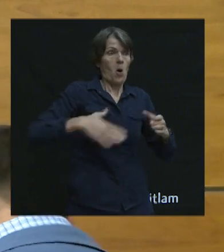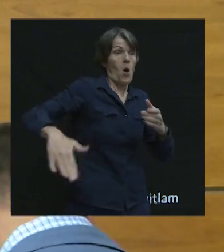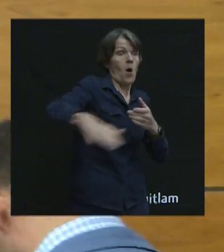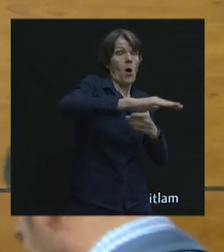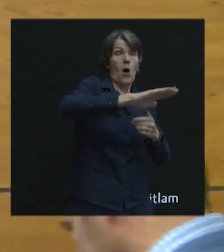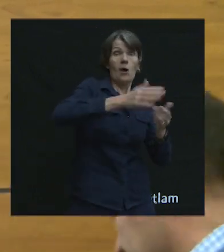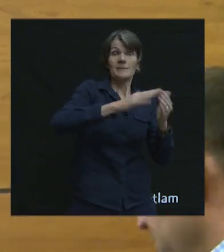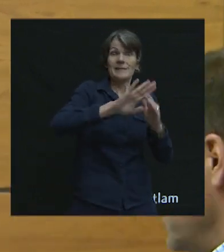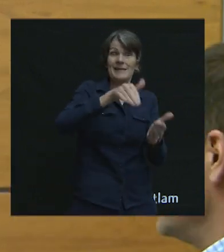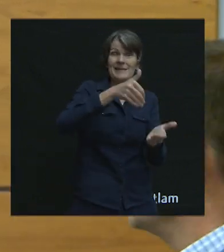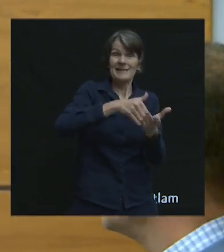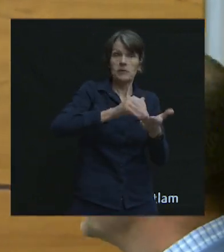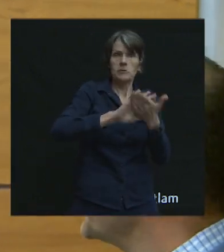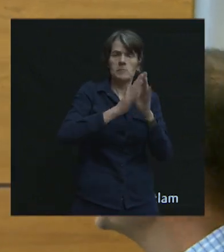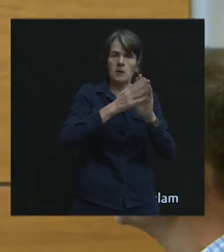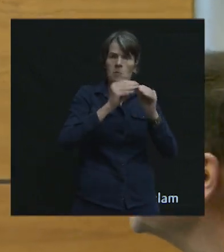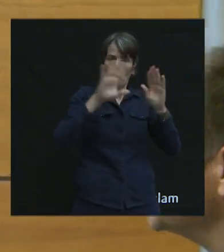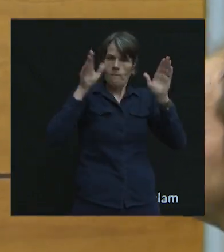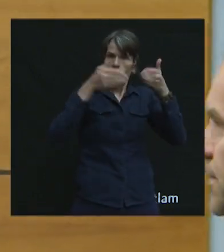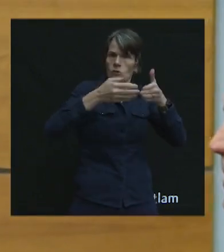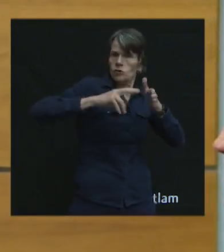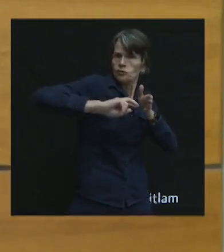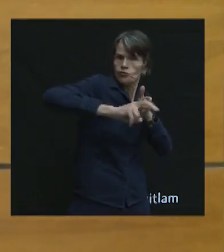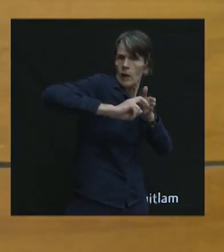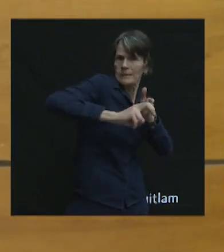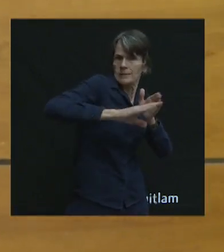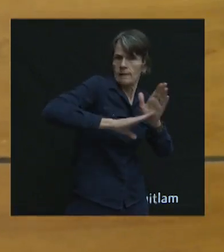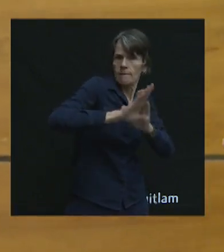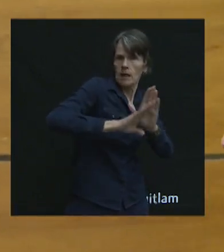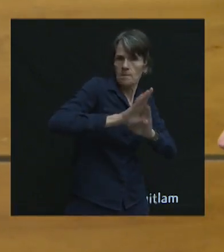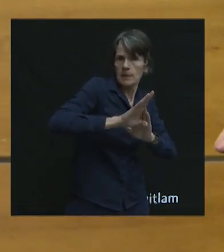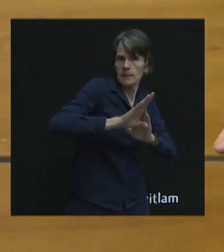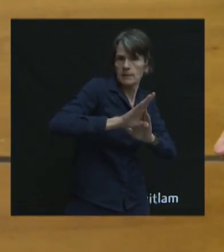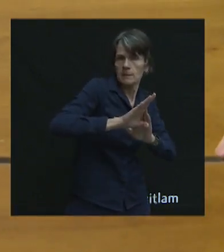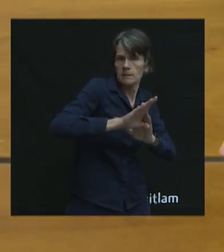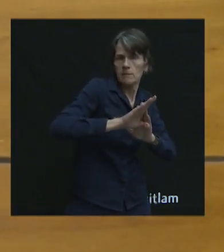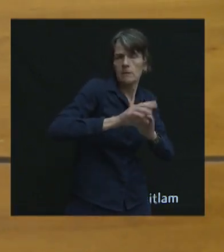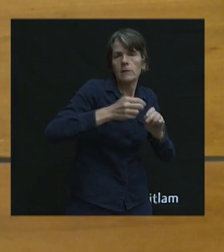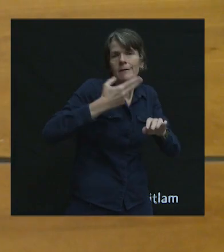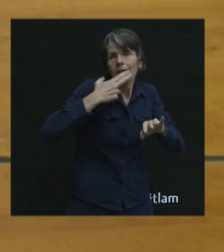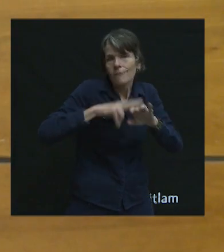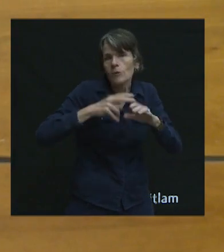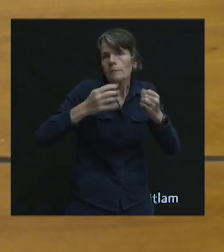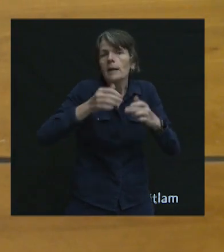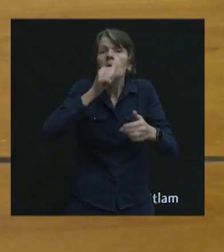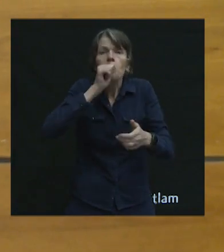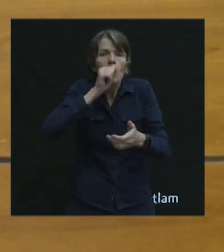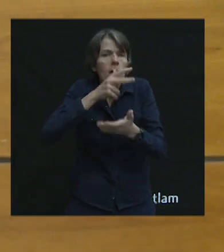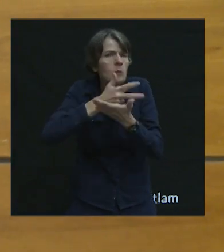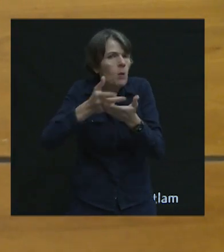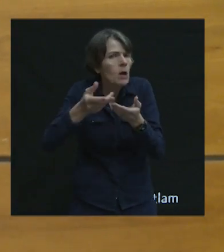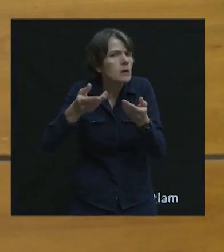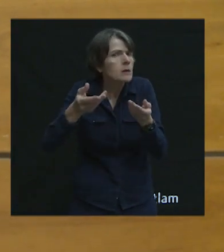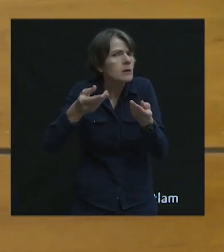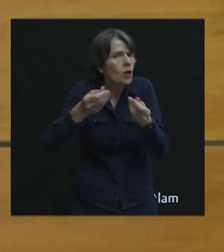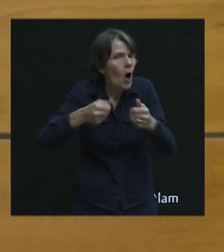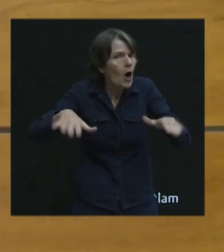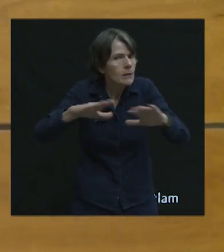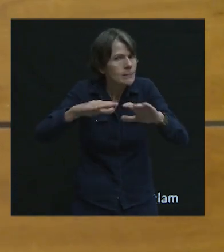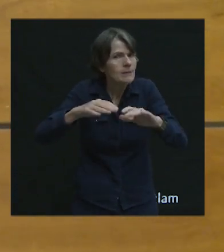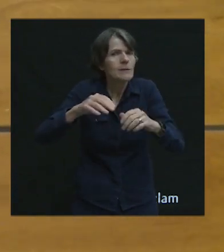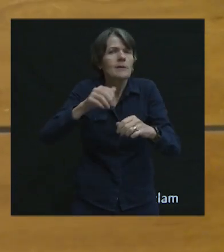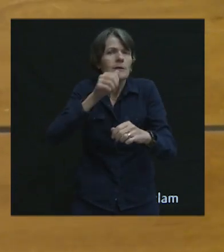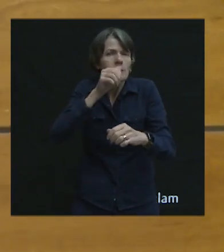into a high density transit oriented development. Of course, many of those private parking lots are owned by private entities